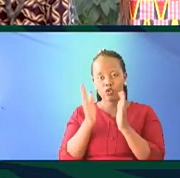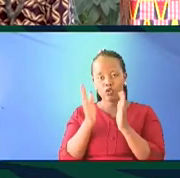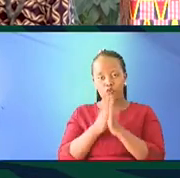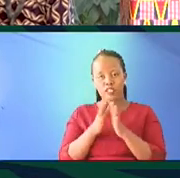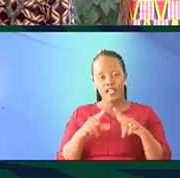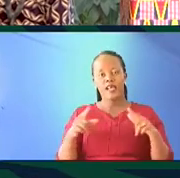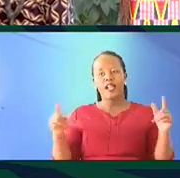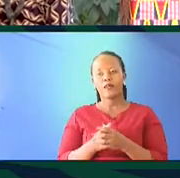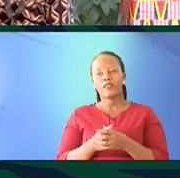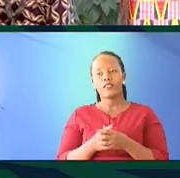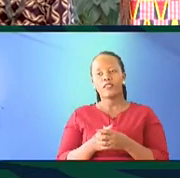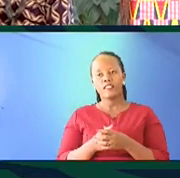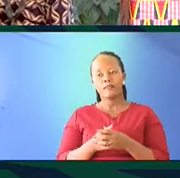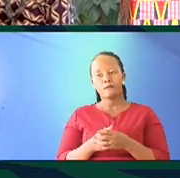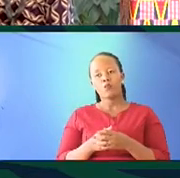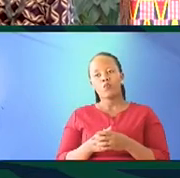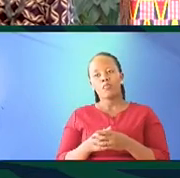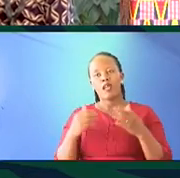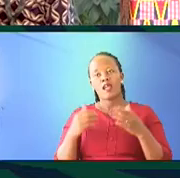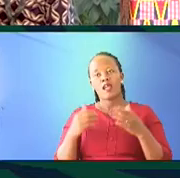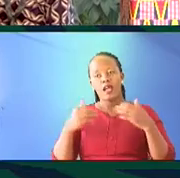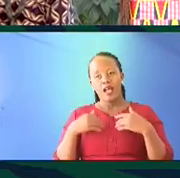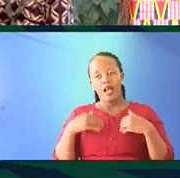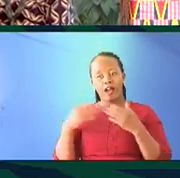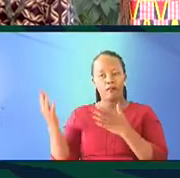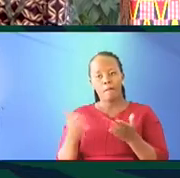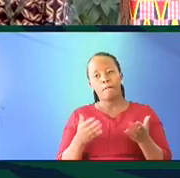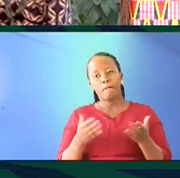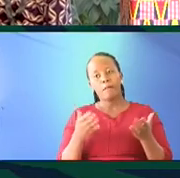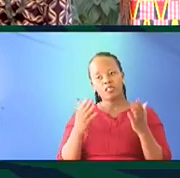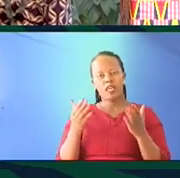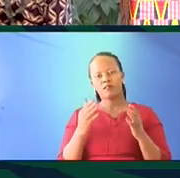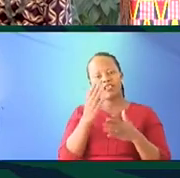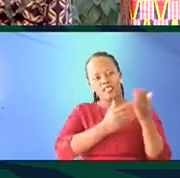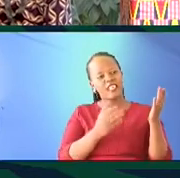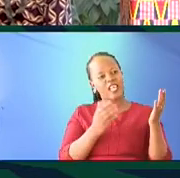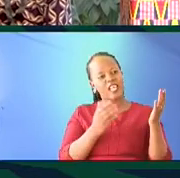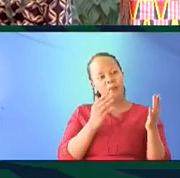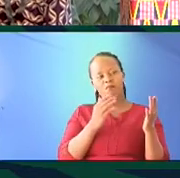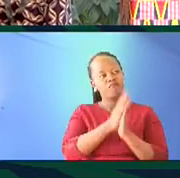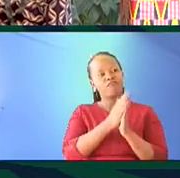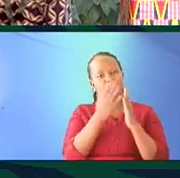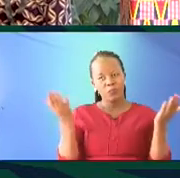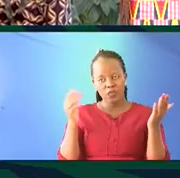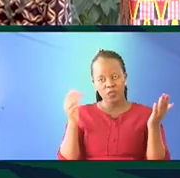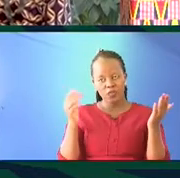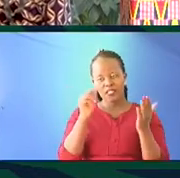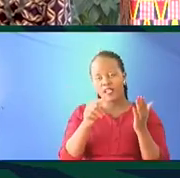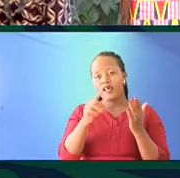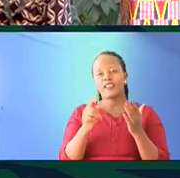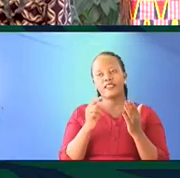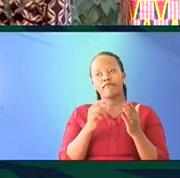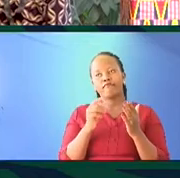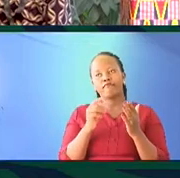language. I have brought with me a couple of books here. They are text